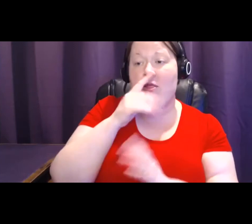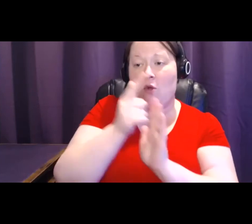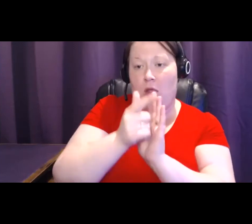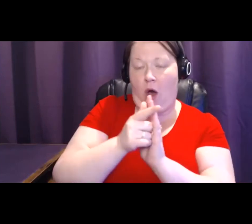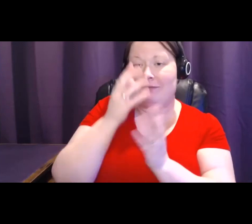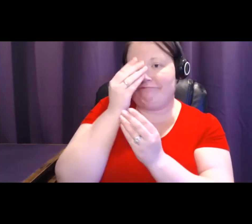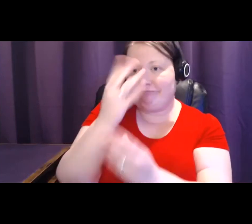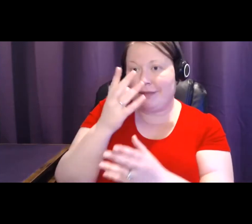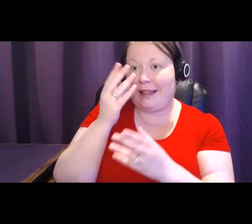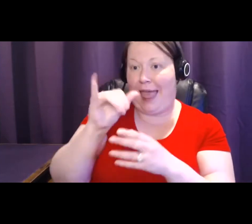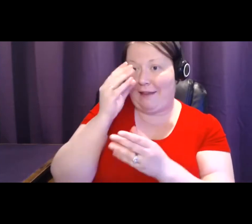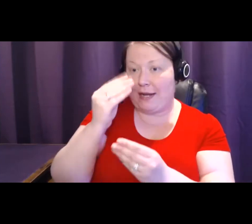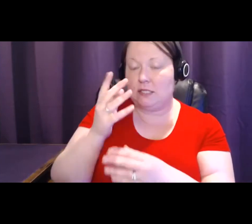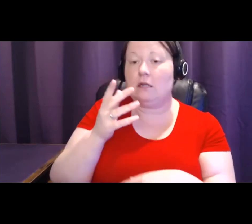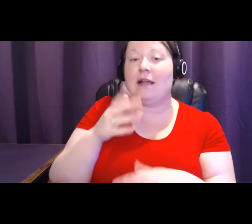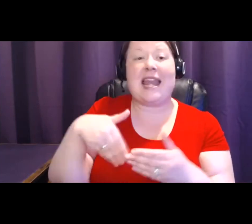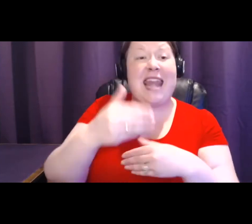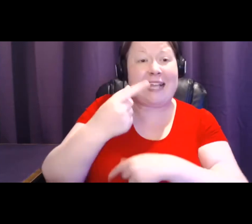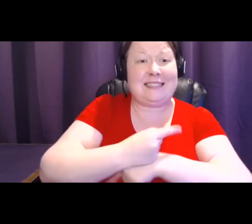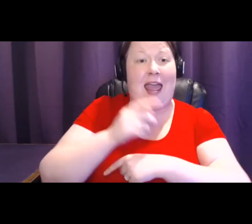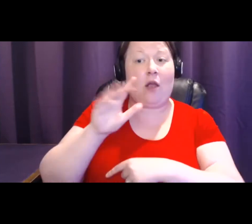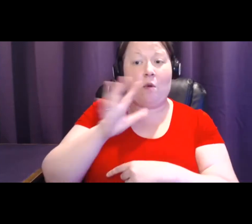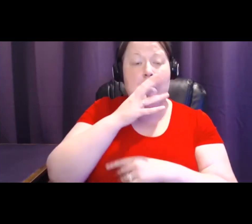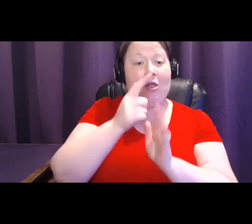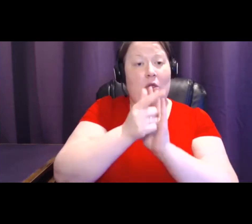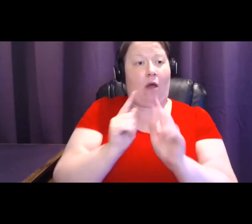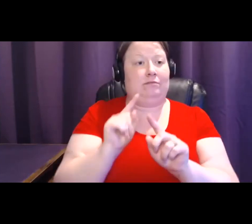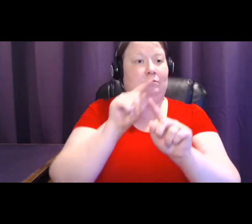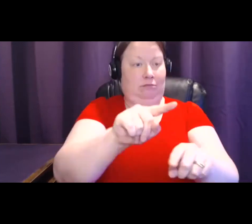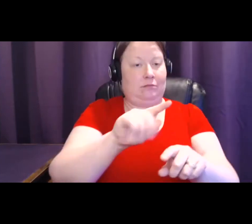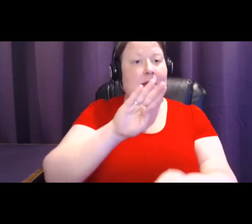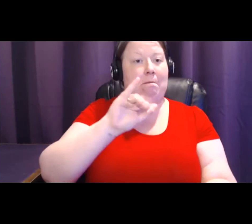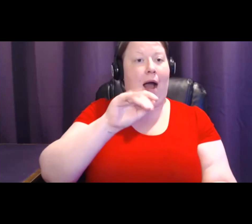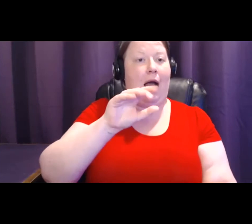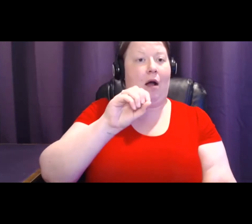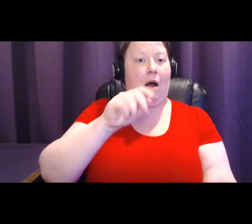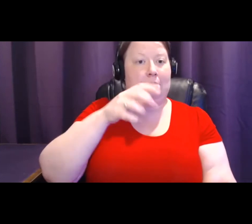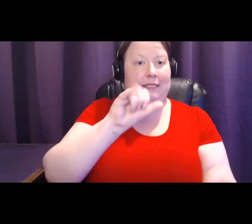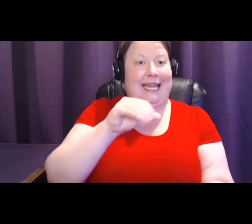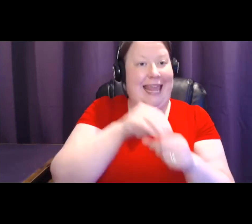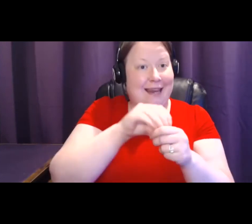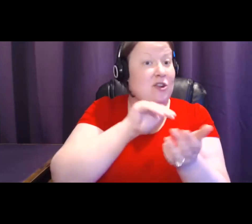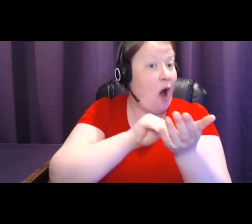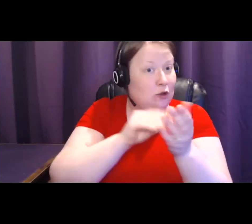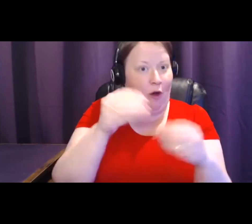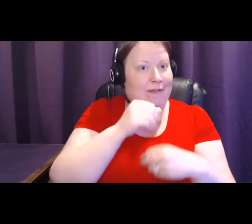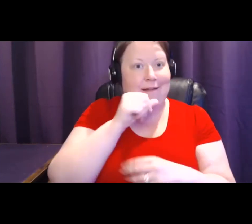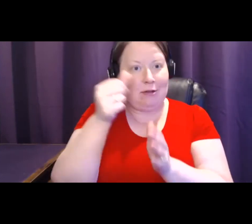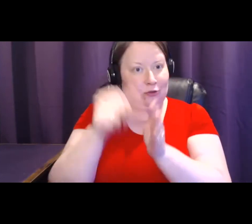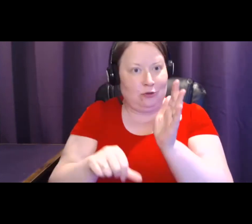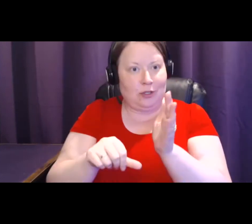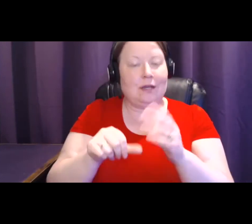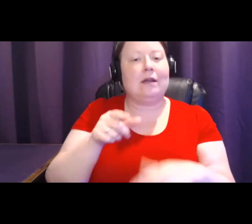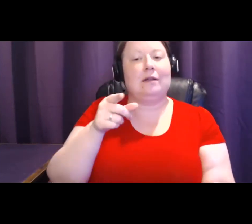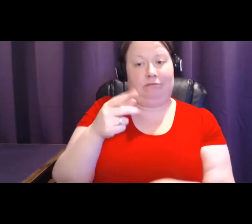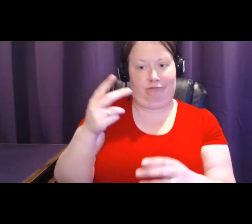day, the mother-in-law was in the doctor's office getting her biopsy and found out that she